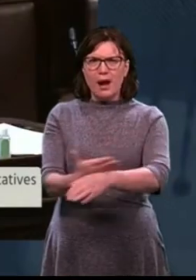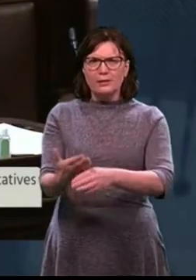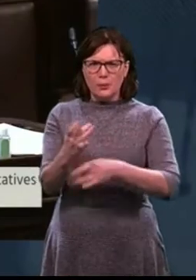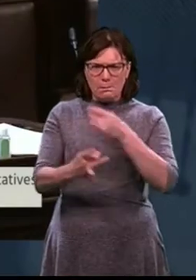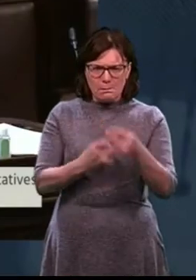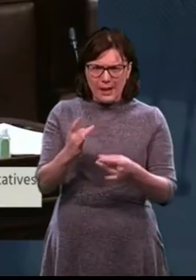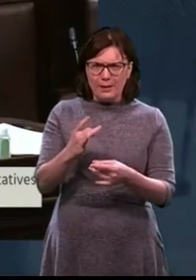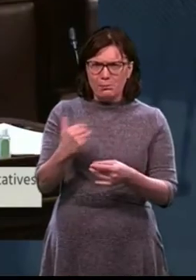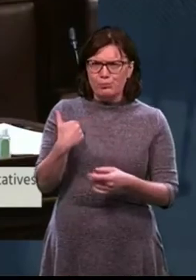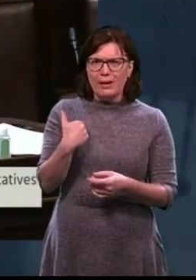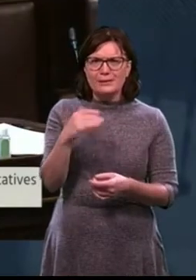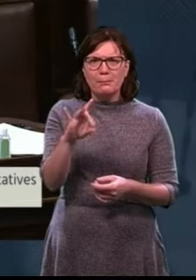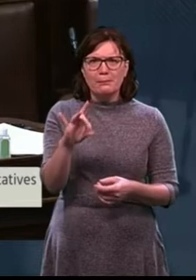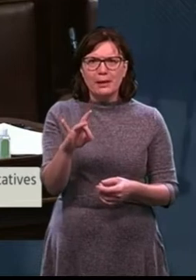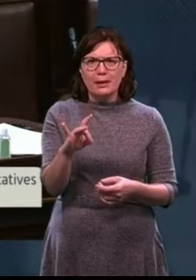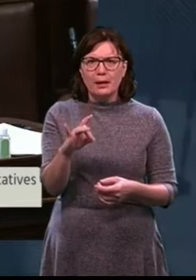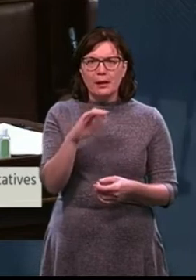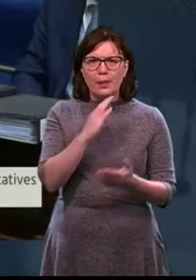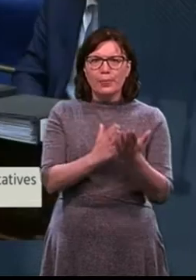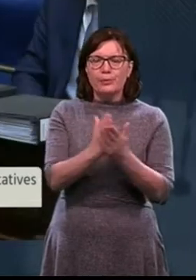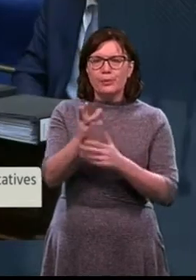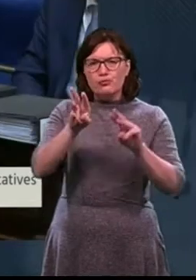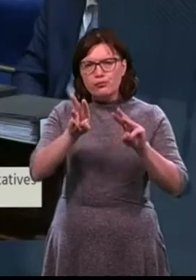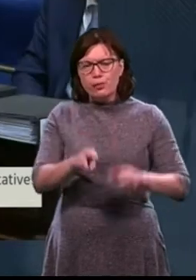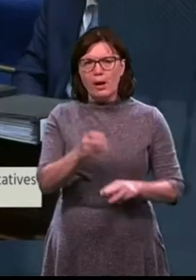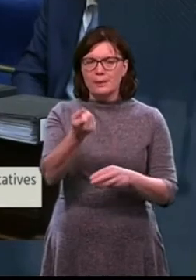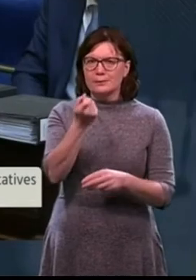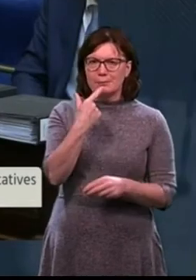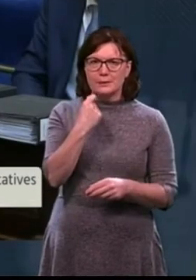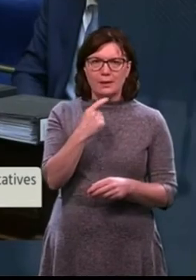through over-prescribing, the lack of oversight.